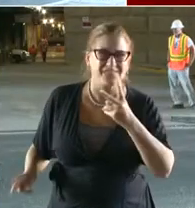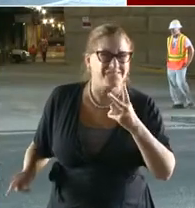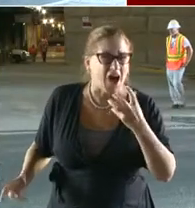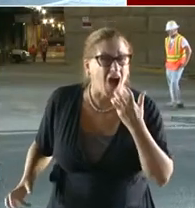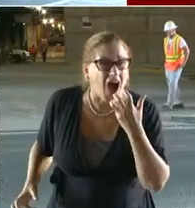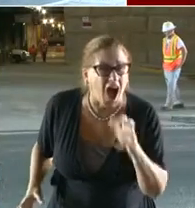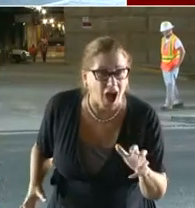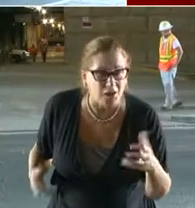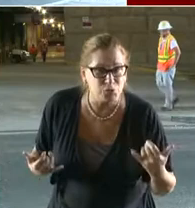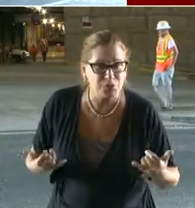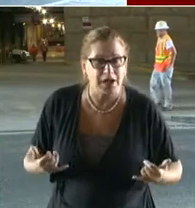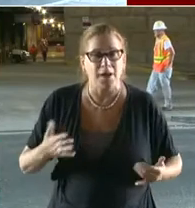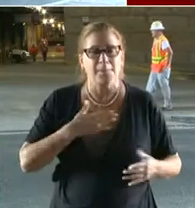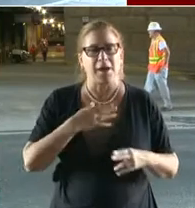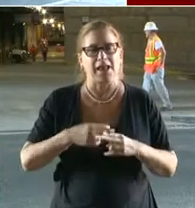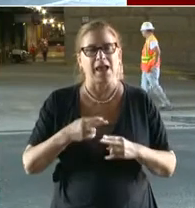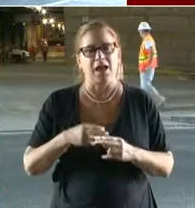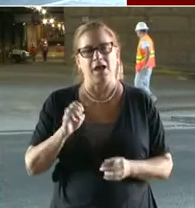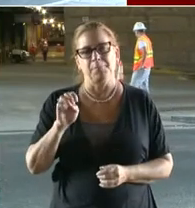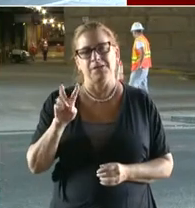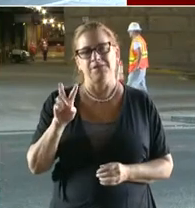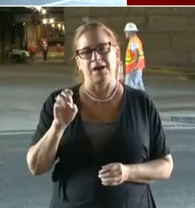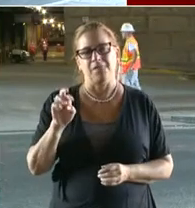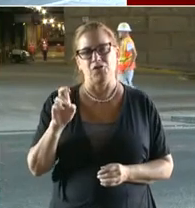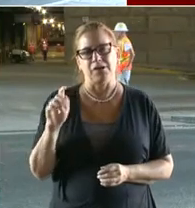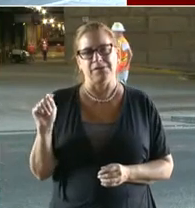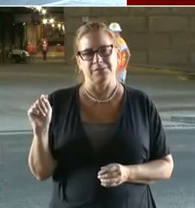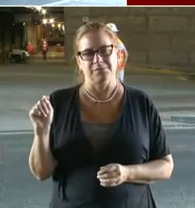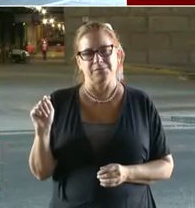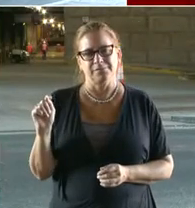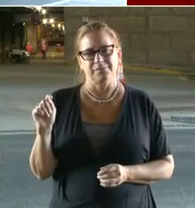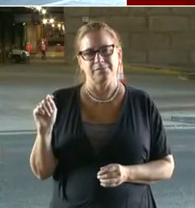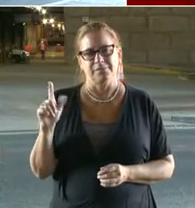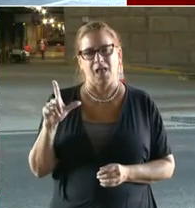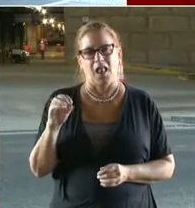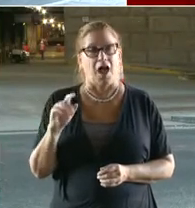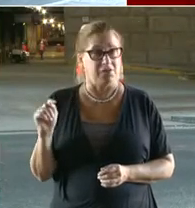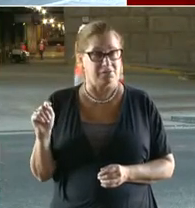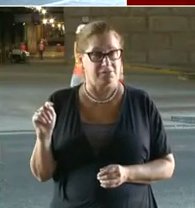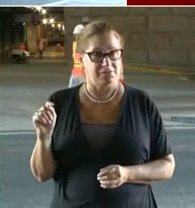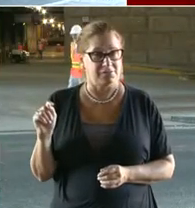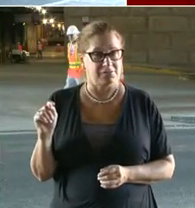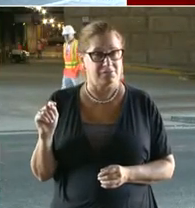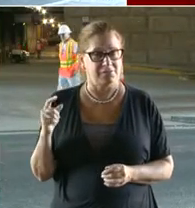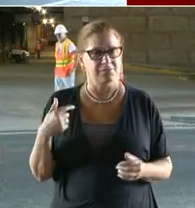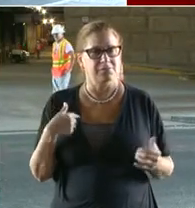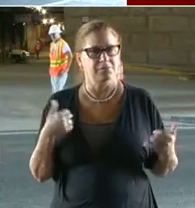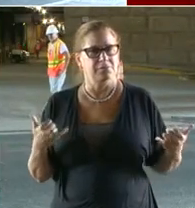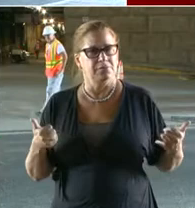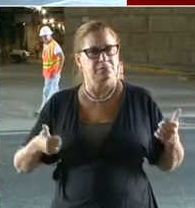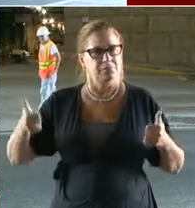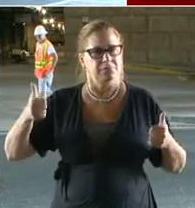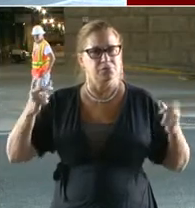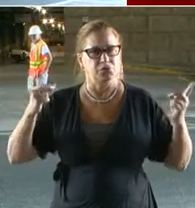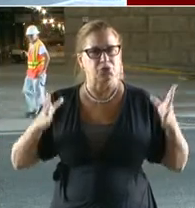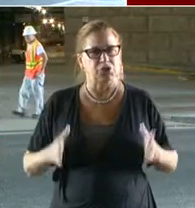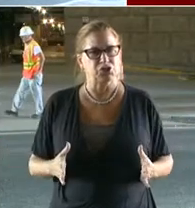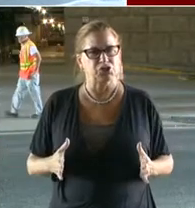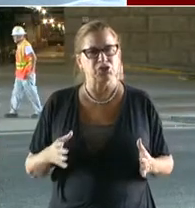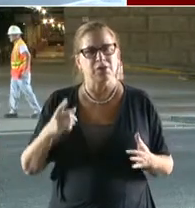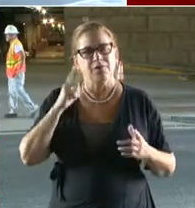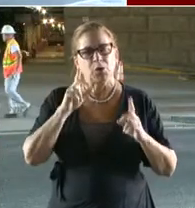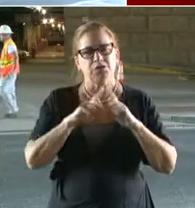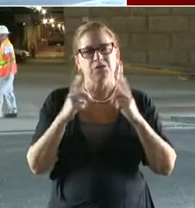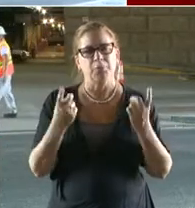am the acting director for the district's Department of Transportation. I'm excited to be here with all you today to help provide a better and more clear